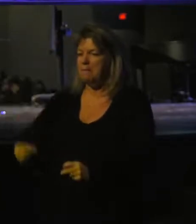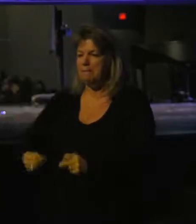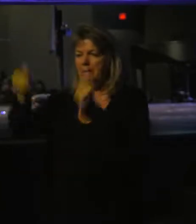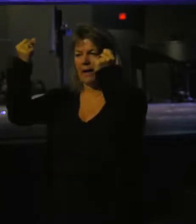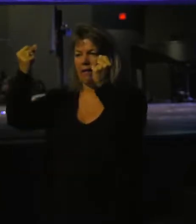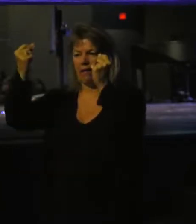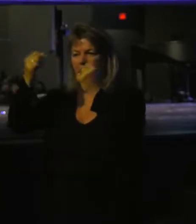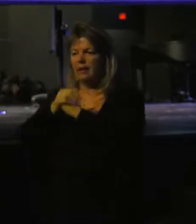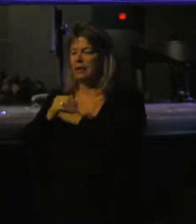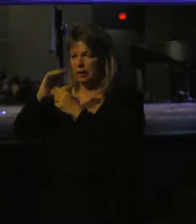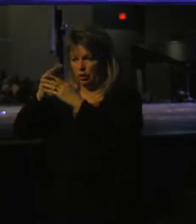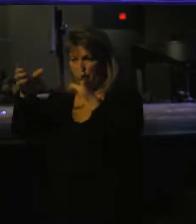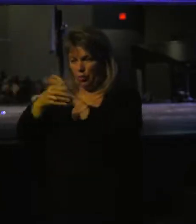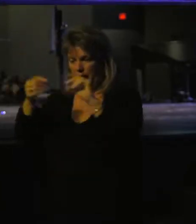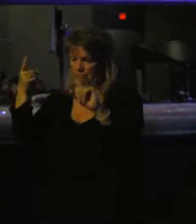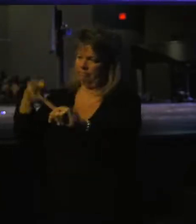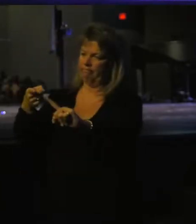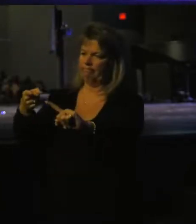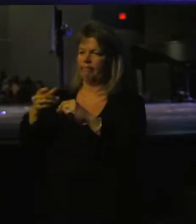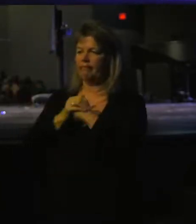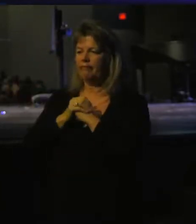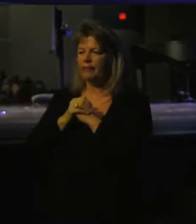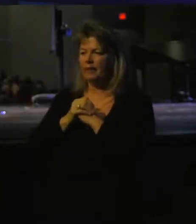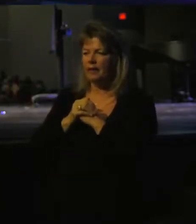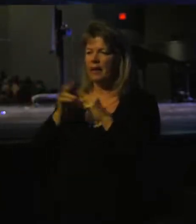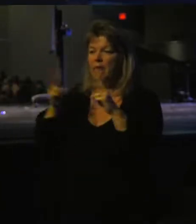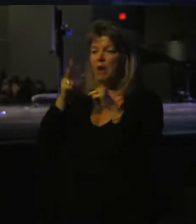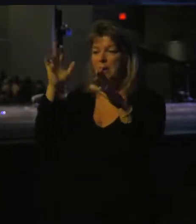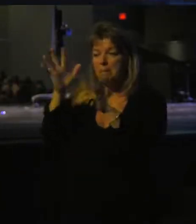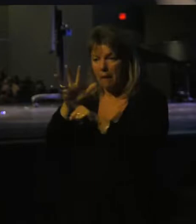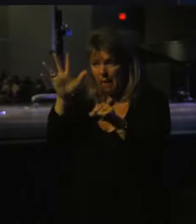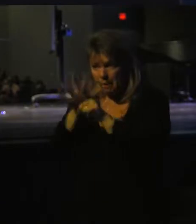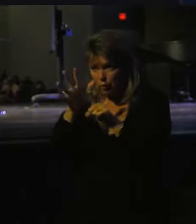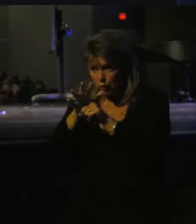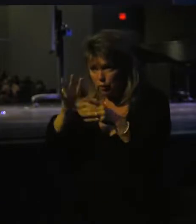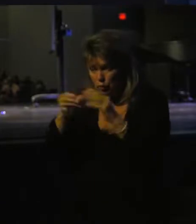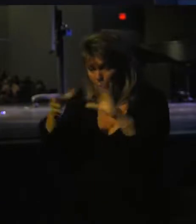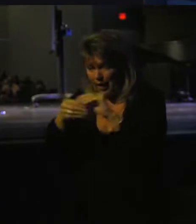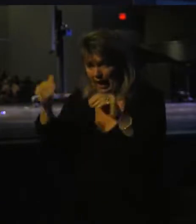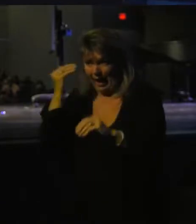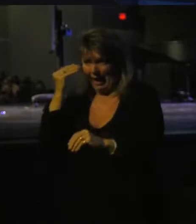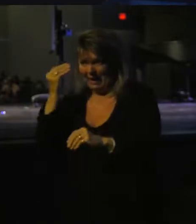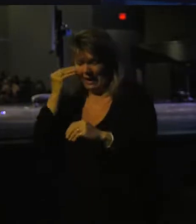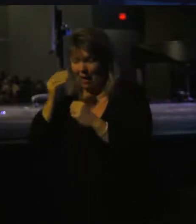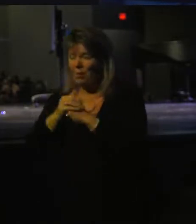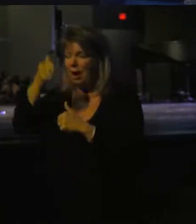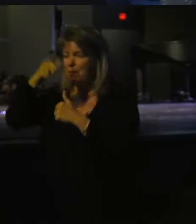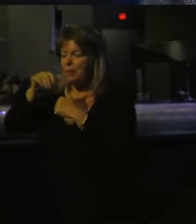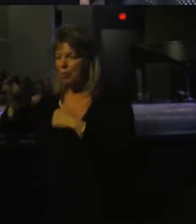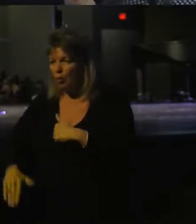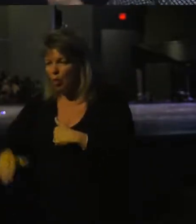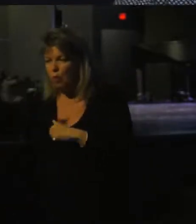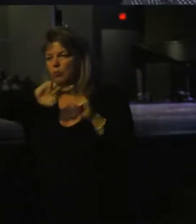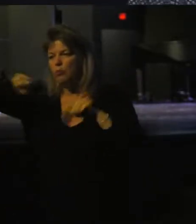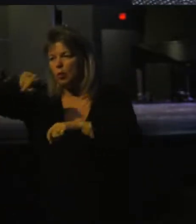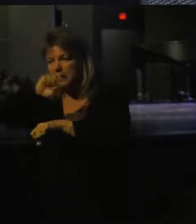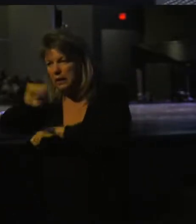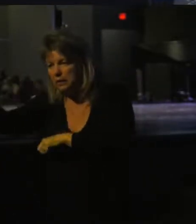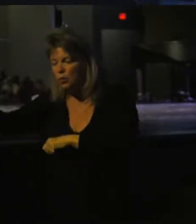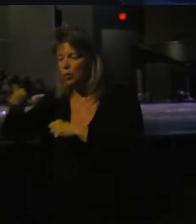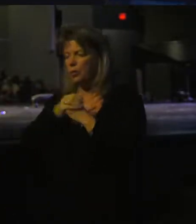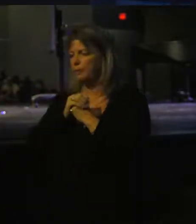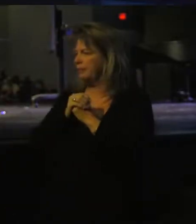goes to this story. This is a very popular story. I know, I remember growing up, going to Sunday